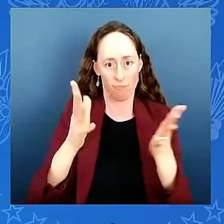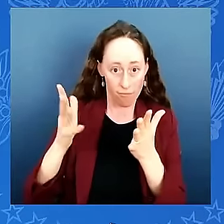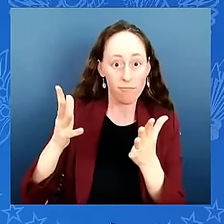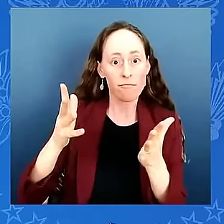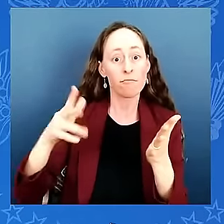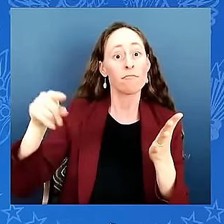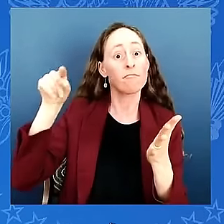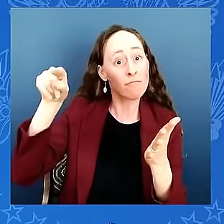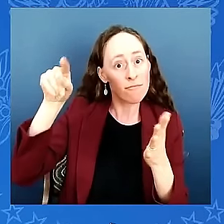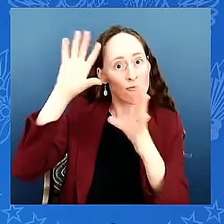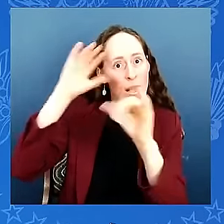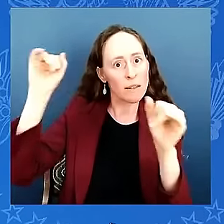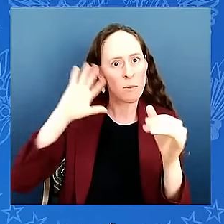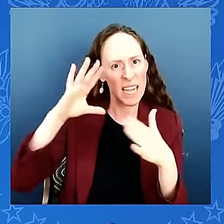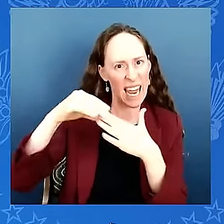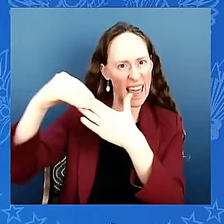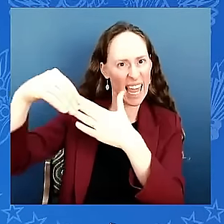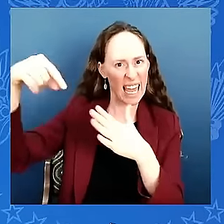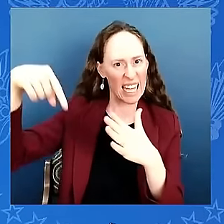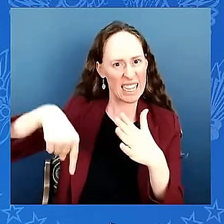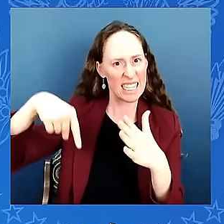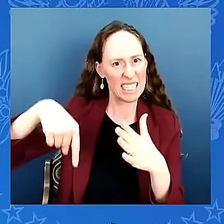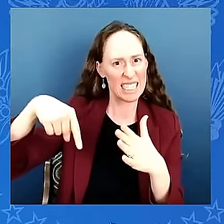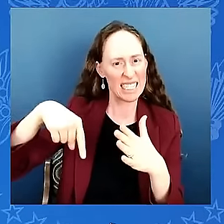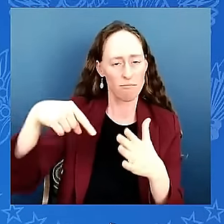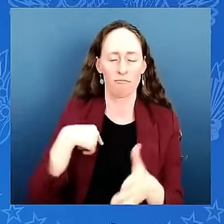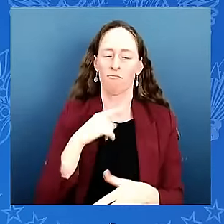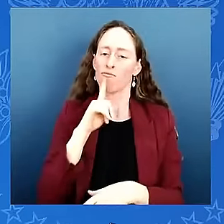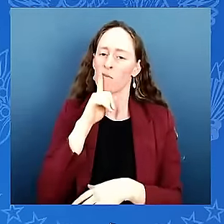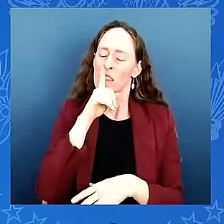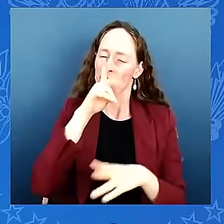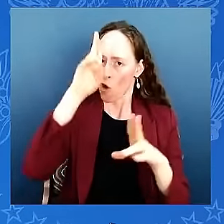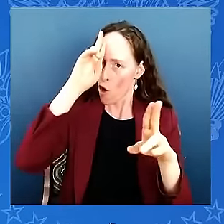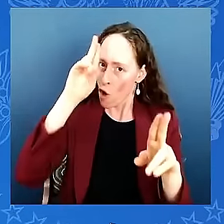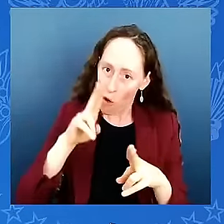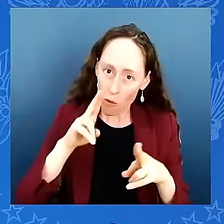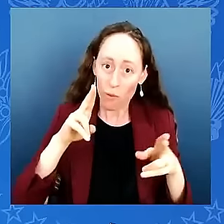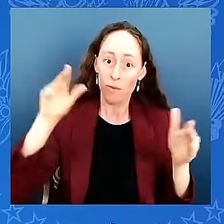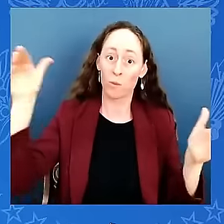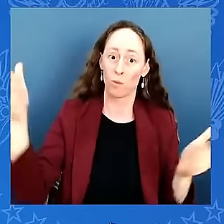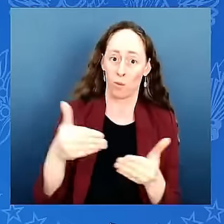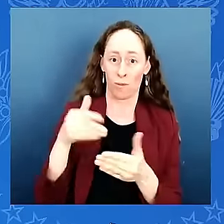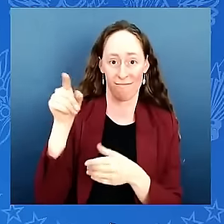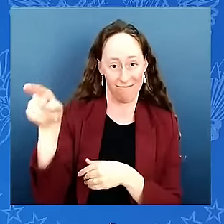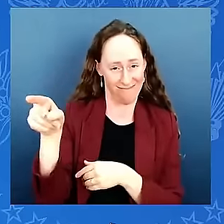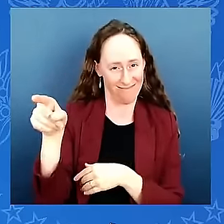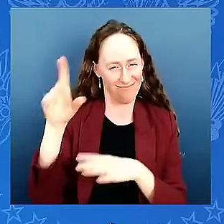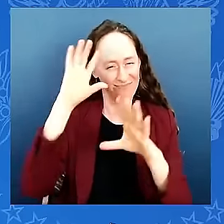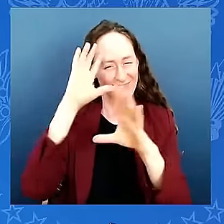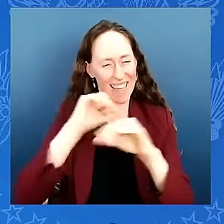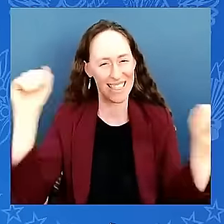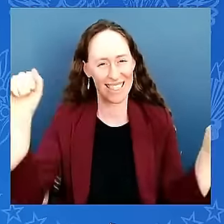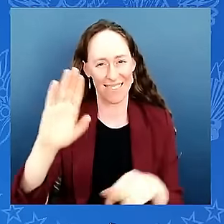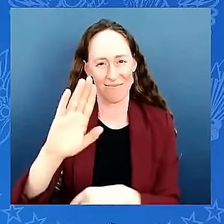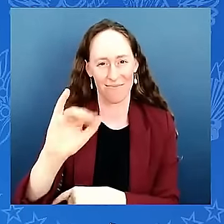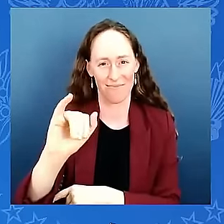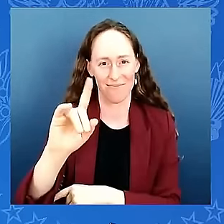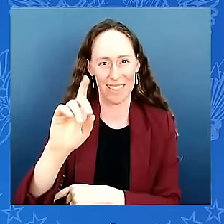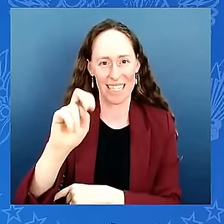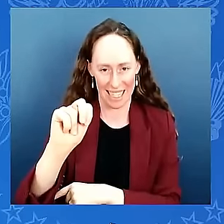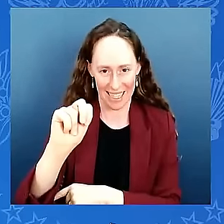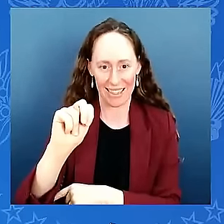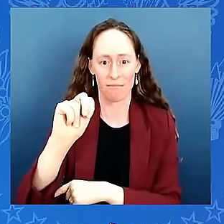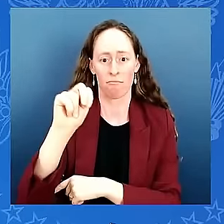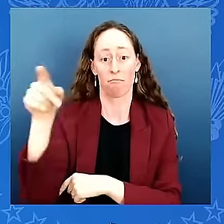to introduce president biden to you he's put investing in america at the forefront of his administration since day